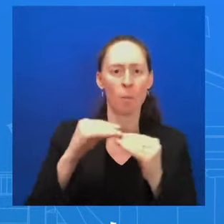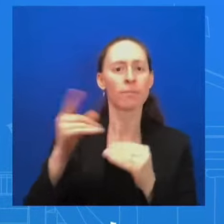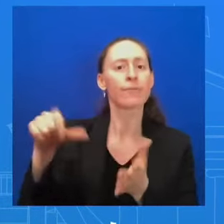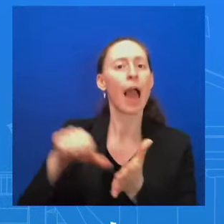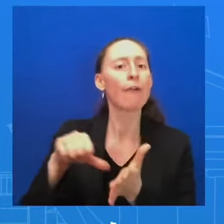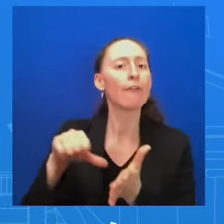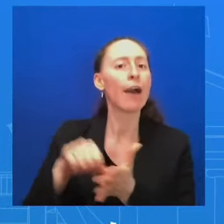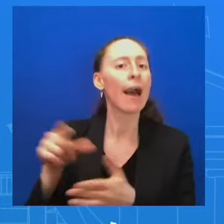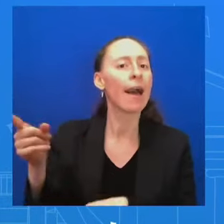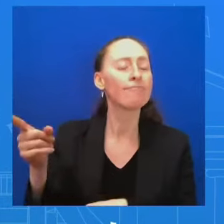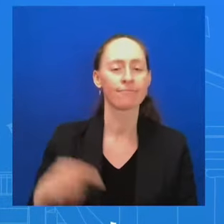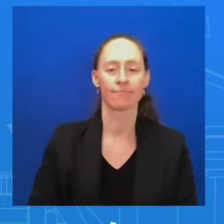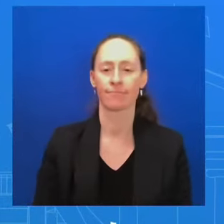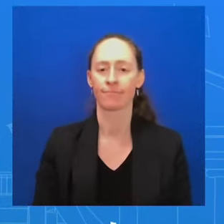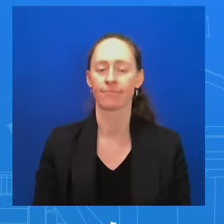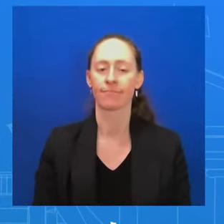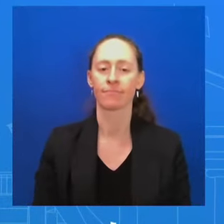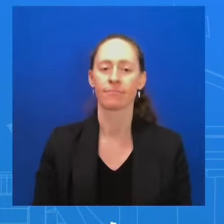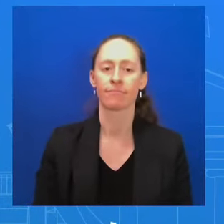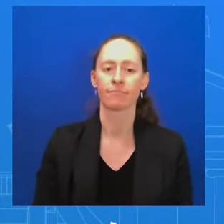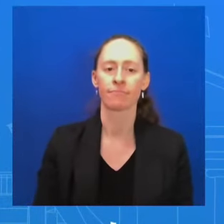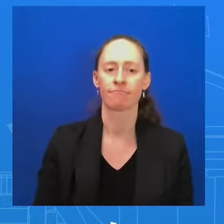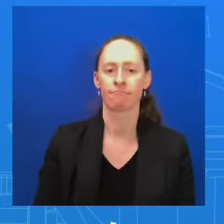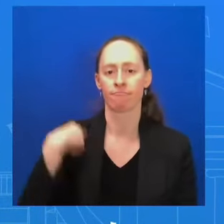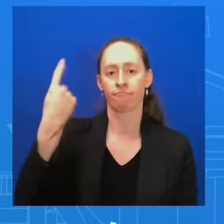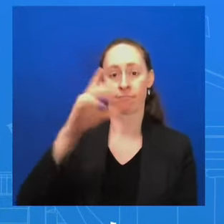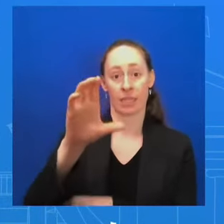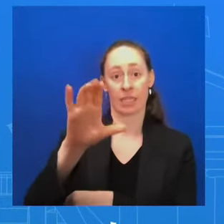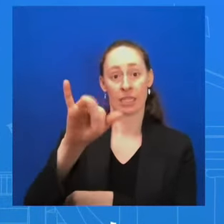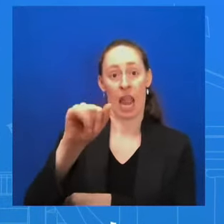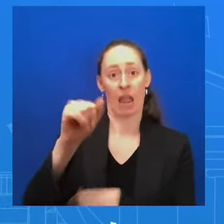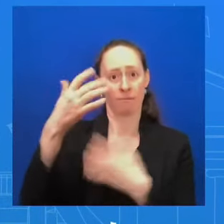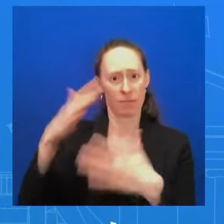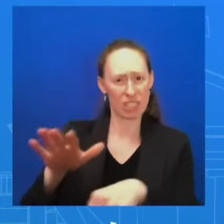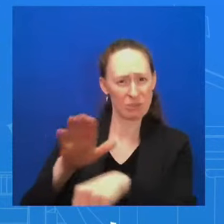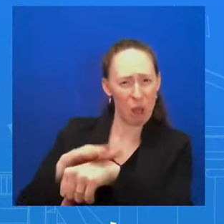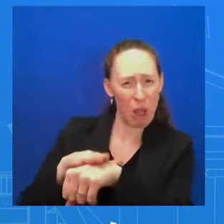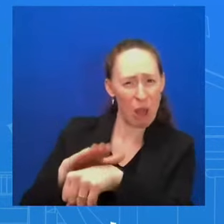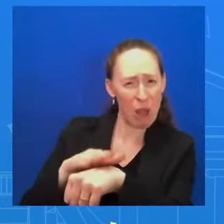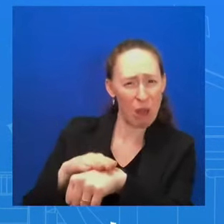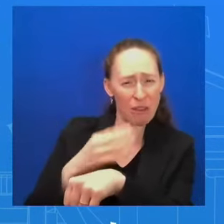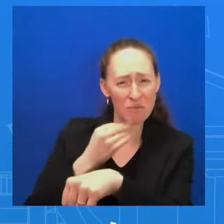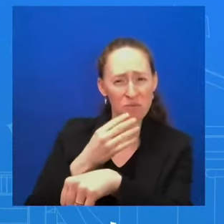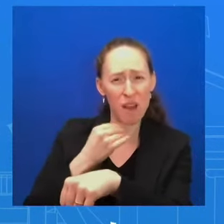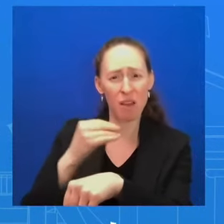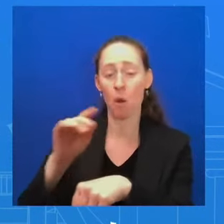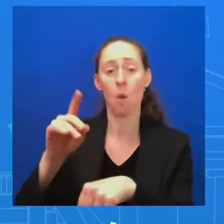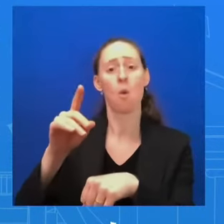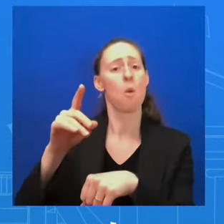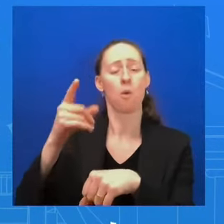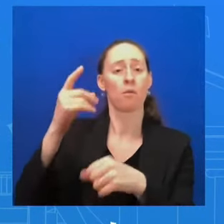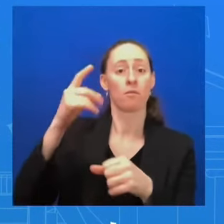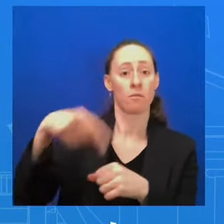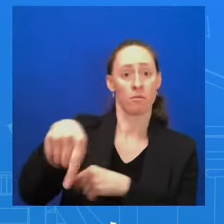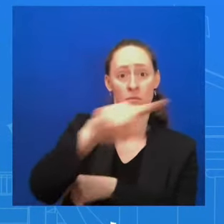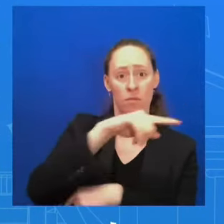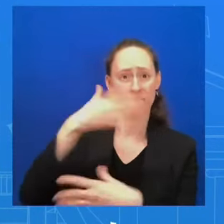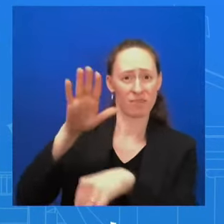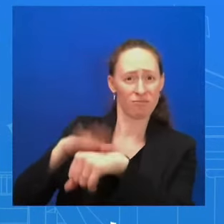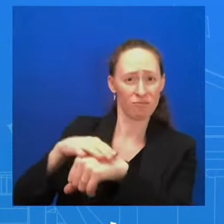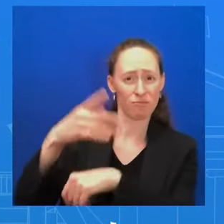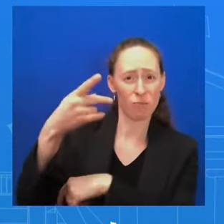warn Israel, or did President Biden warn Netanyahu today about an Iranian plan to attack inside Israel within 48 hours?